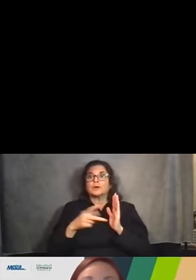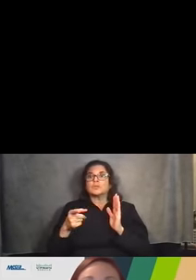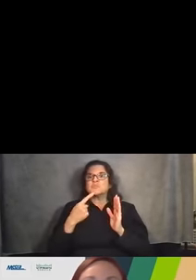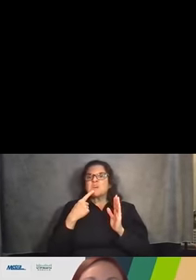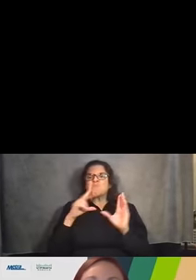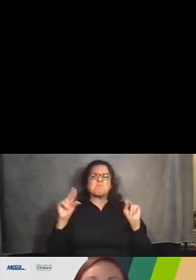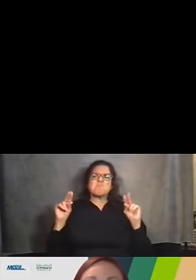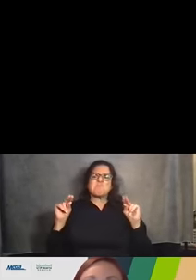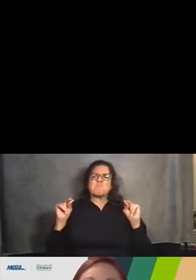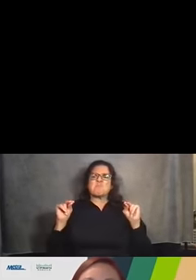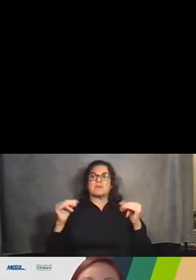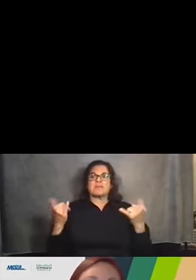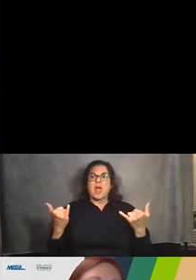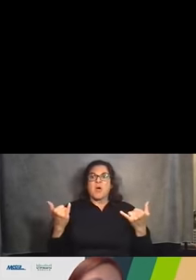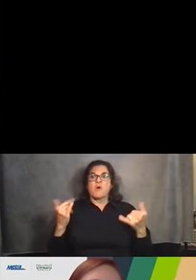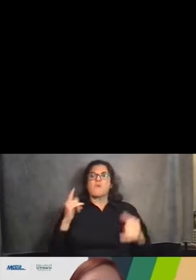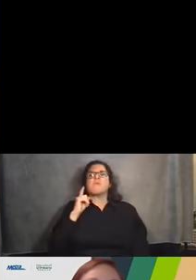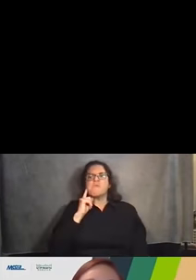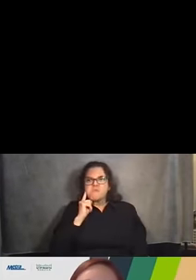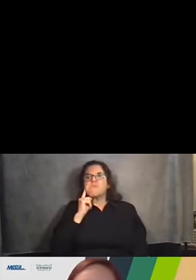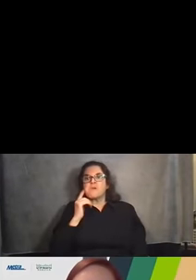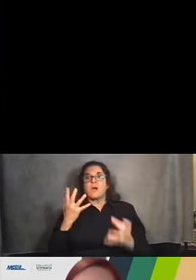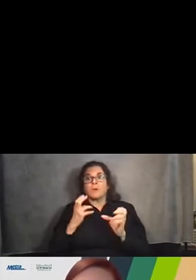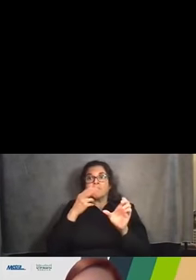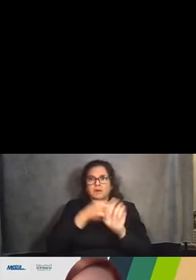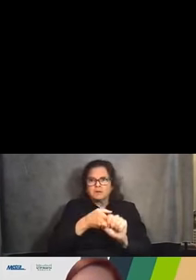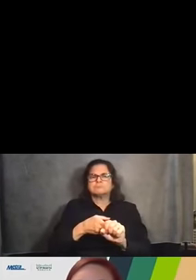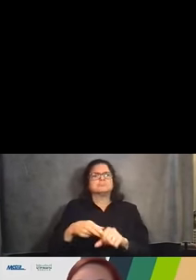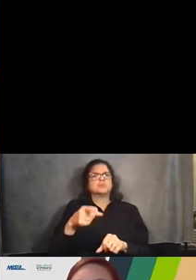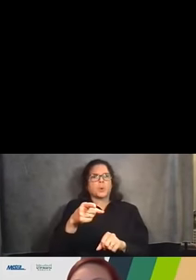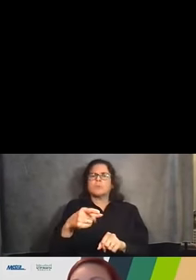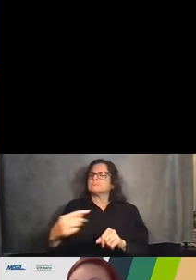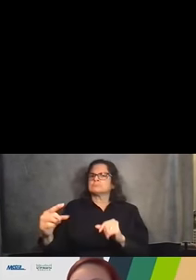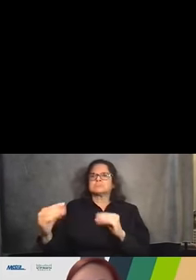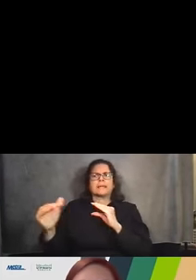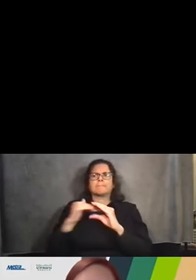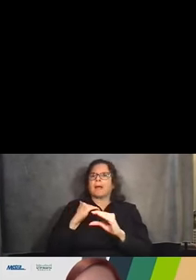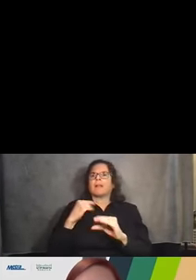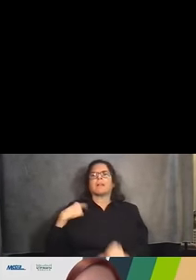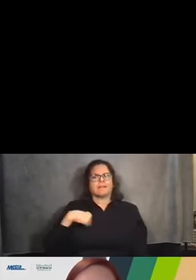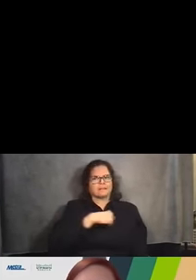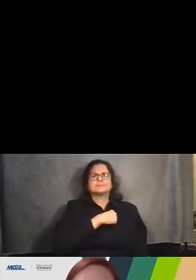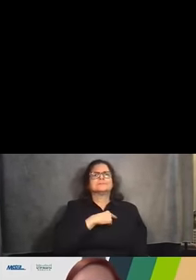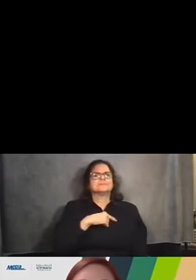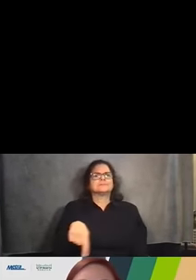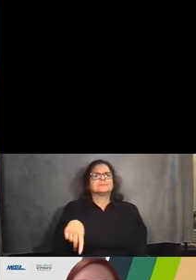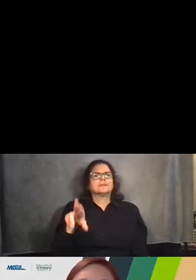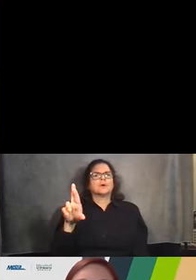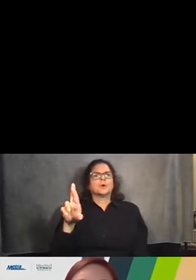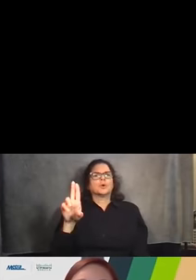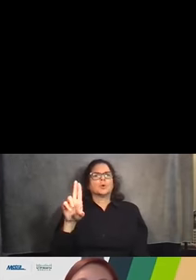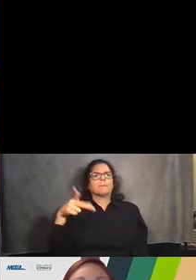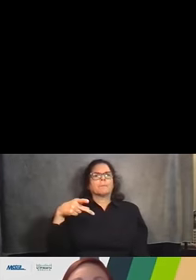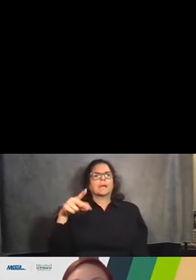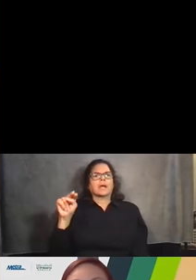Just shoot us an email at upnrebuildatmetrar.com. Also, as we mentioned previously, we will